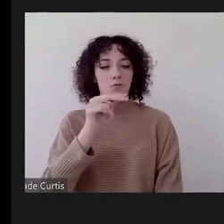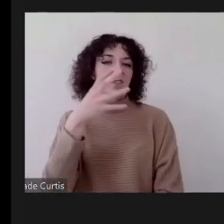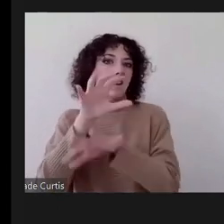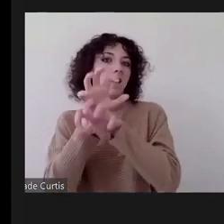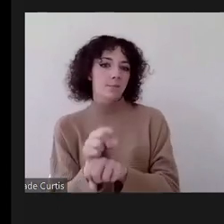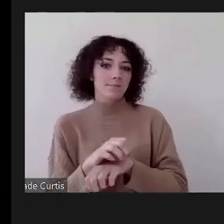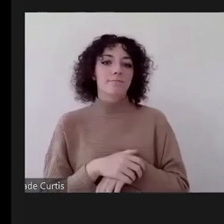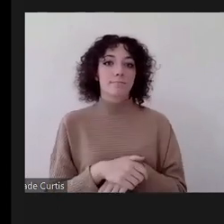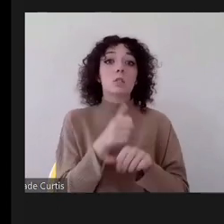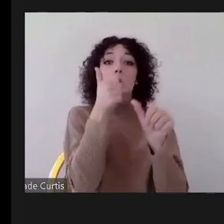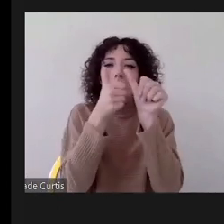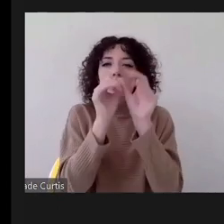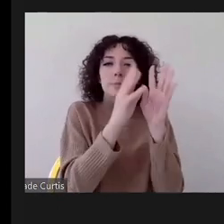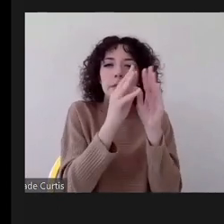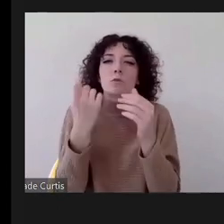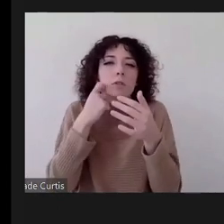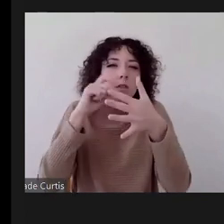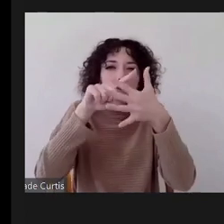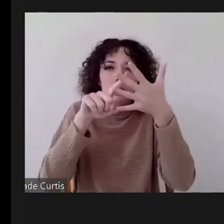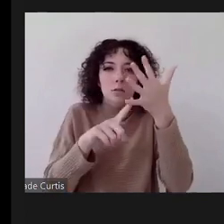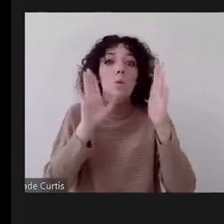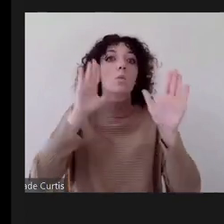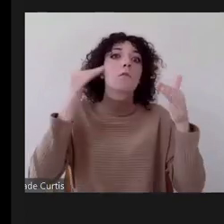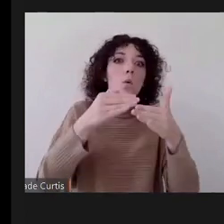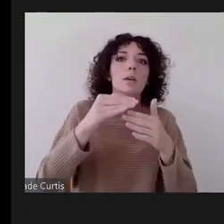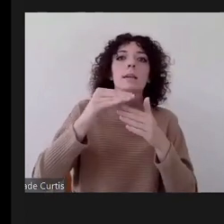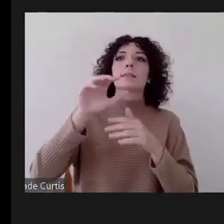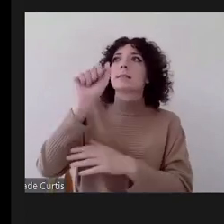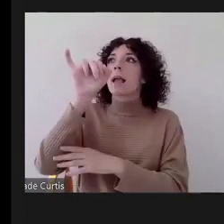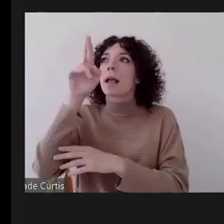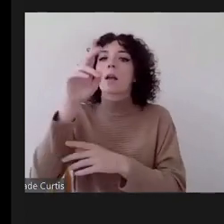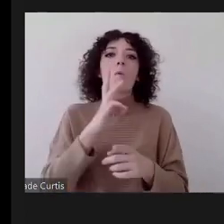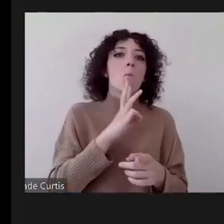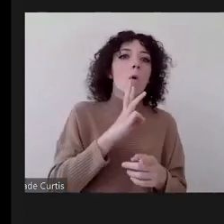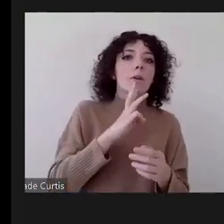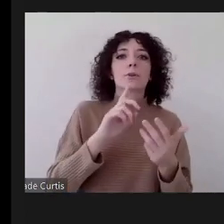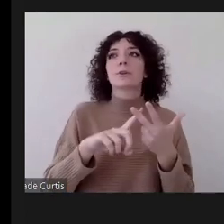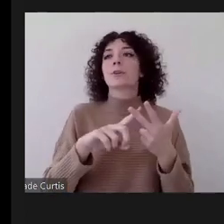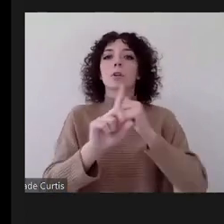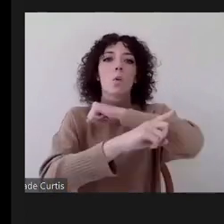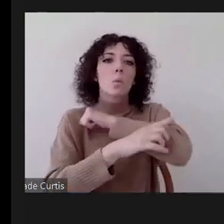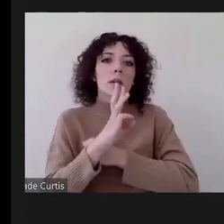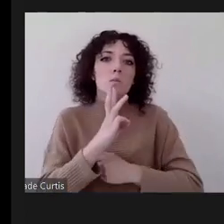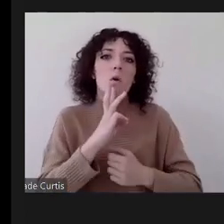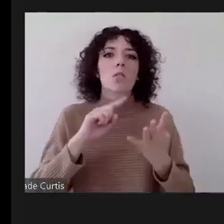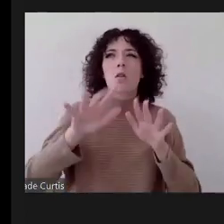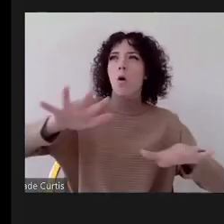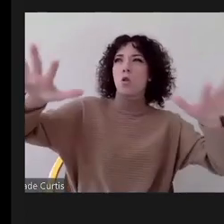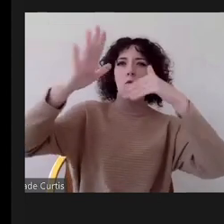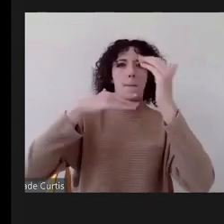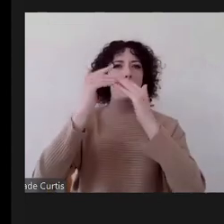possible we'll look at the convergence of air water wastewater food people the built environment